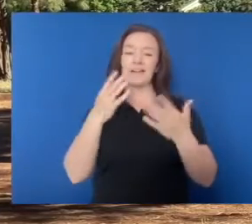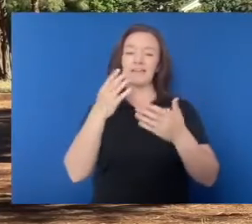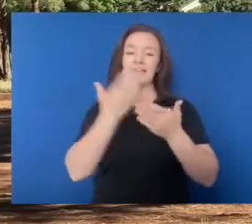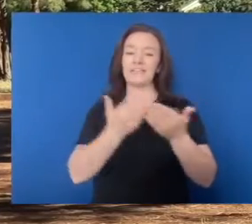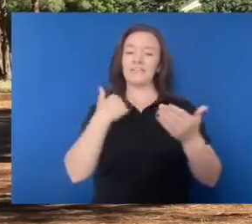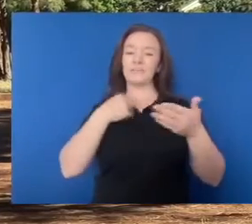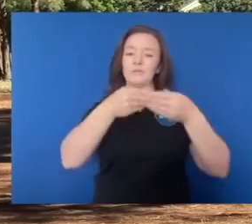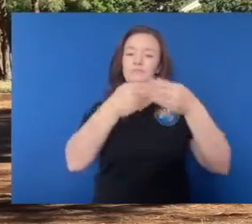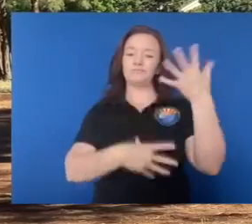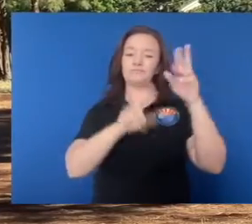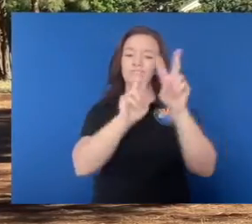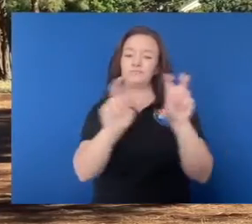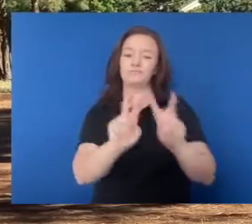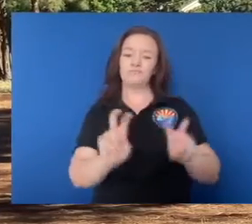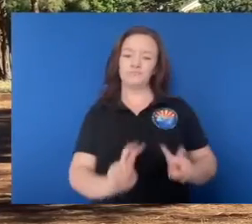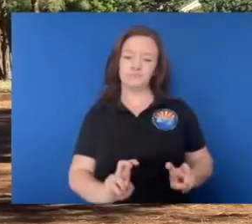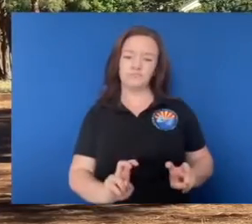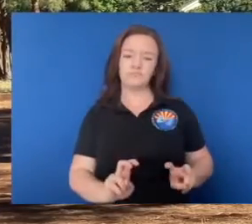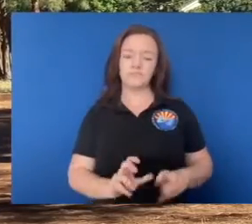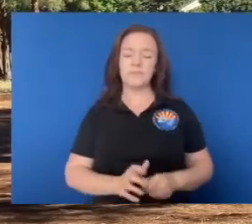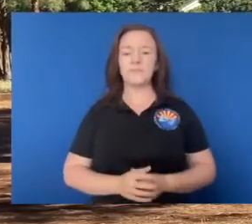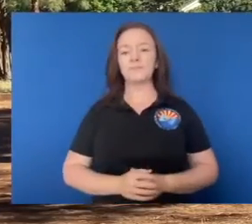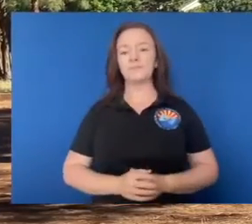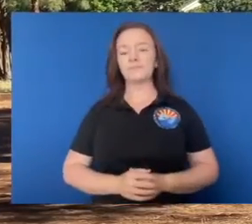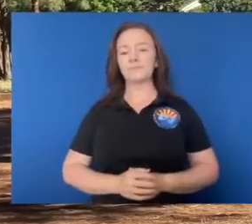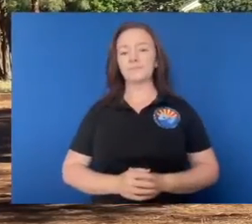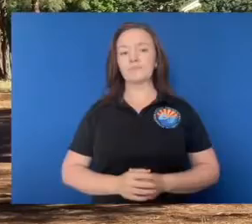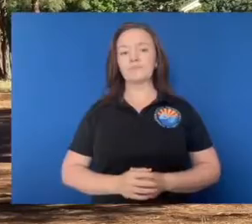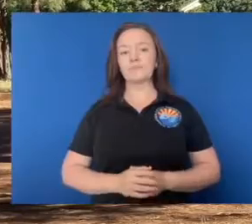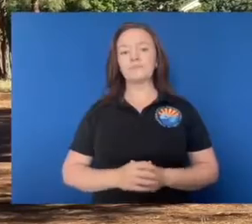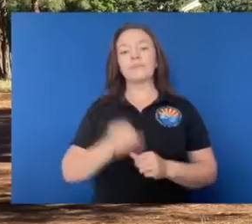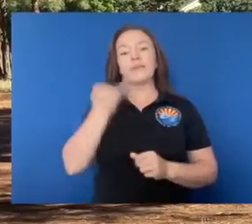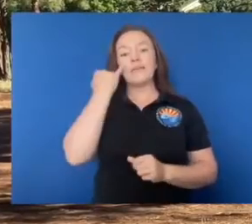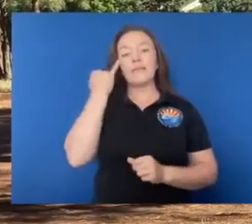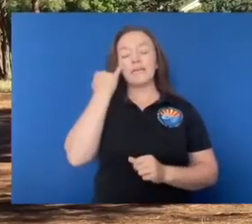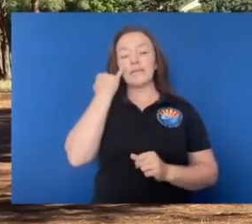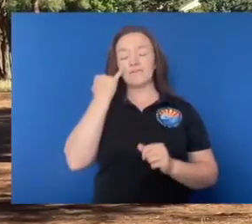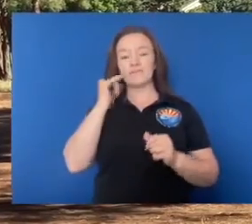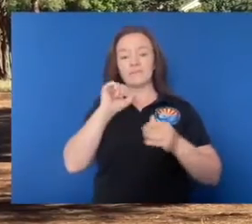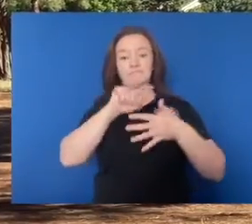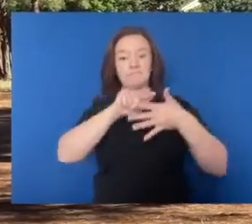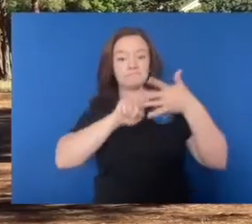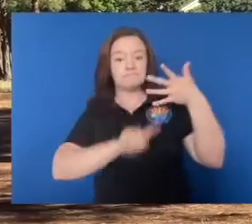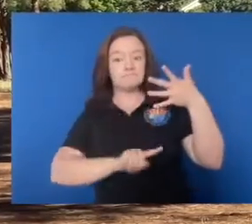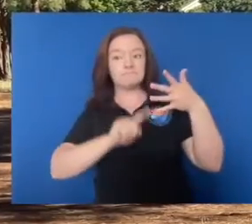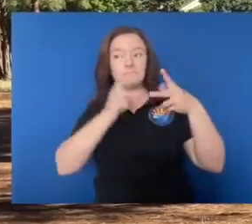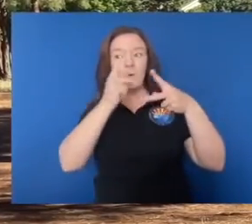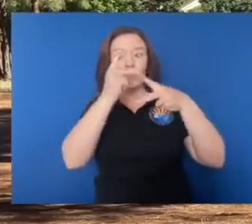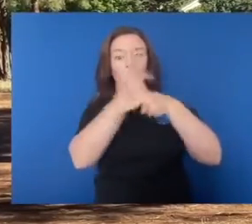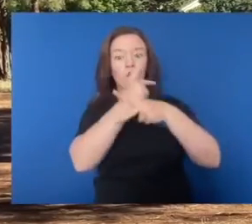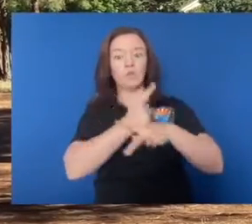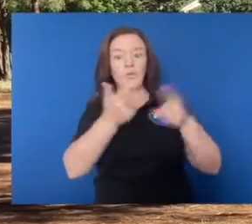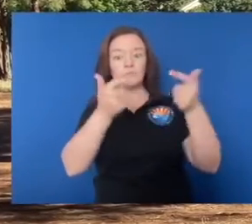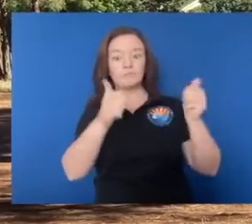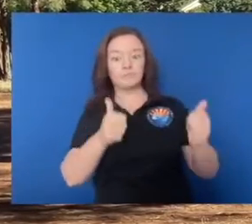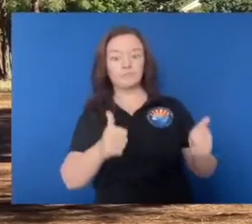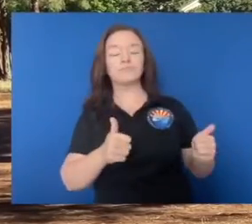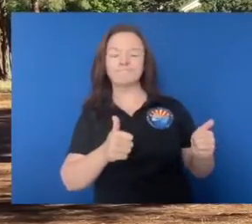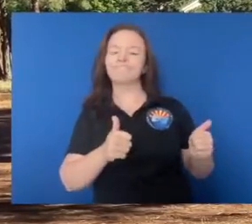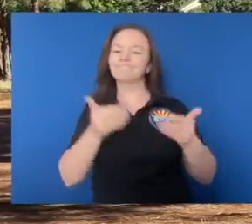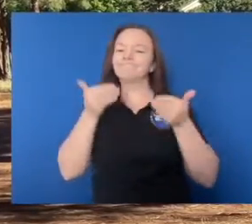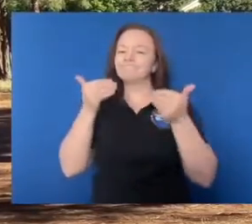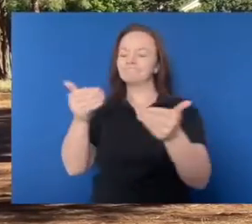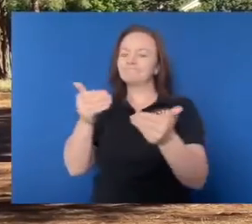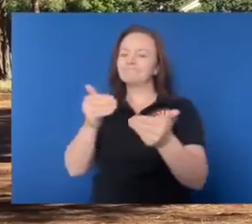couple of things. And so by doing that, as those conditions start to worsen, that's when we start implementing these, these restrictions,